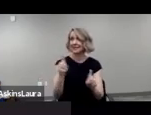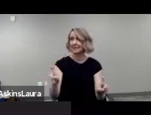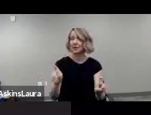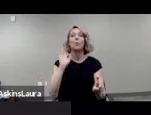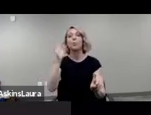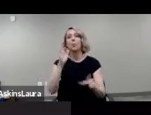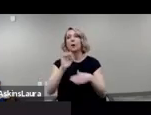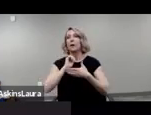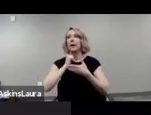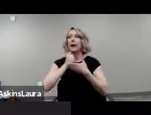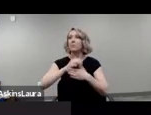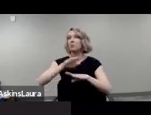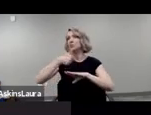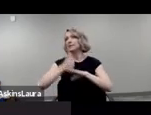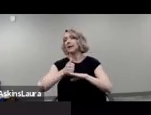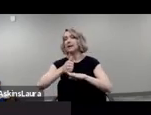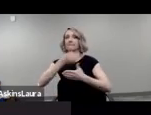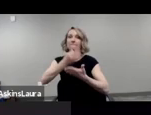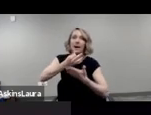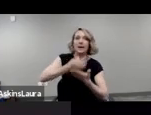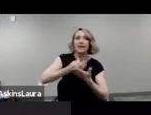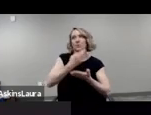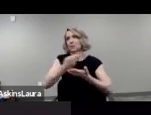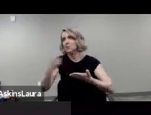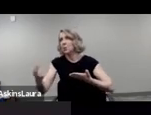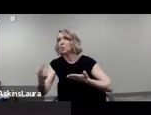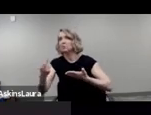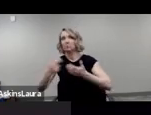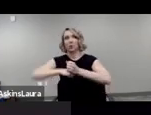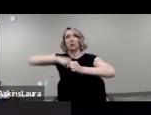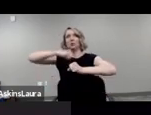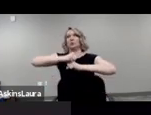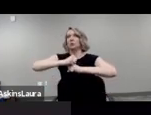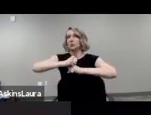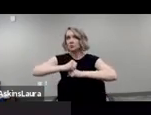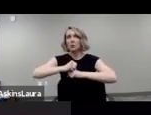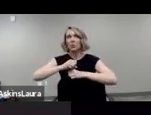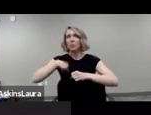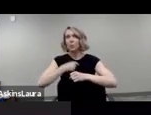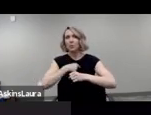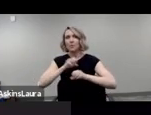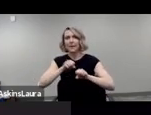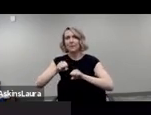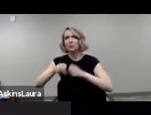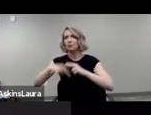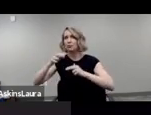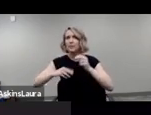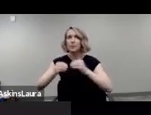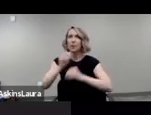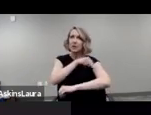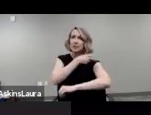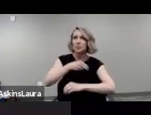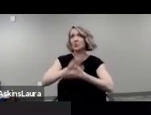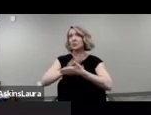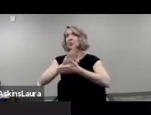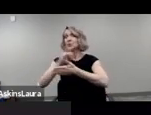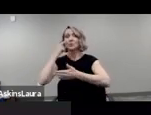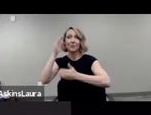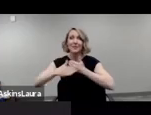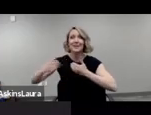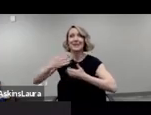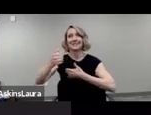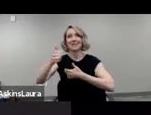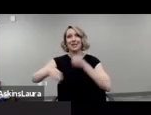finances resources structures where hospitals are to be built where schools are to be built for the next 10 years